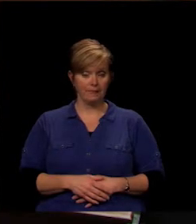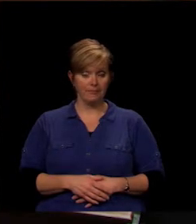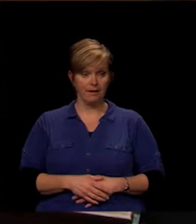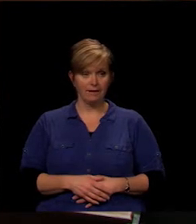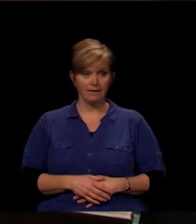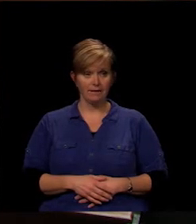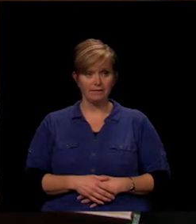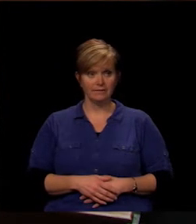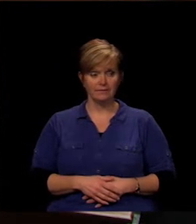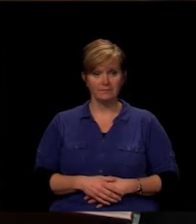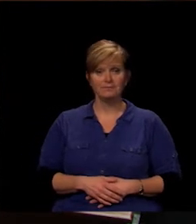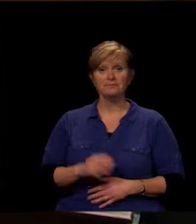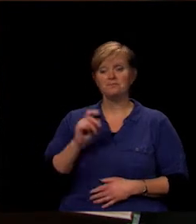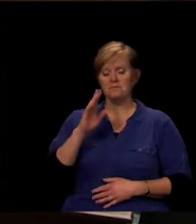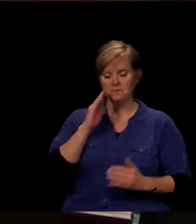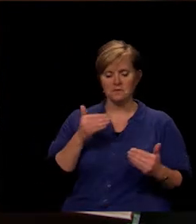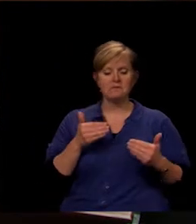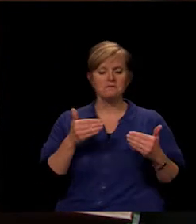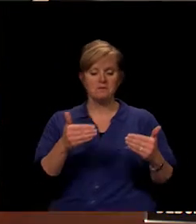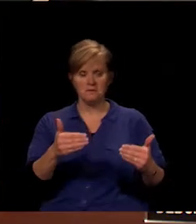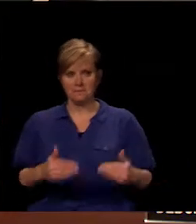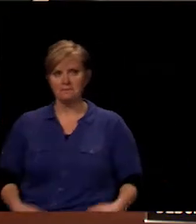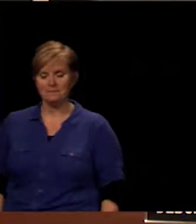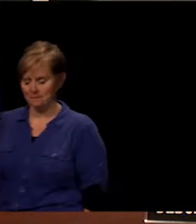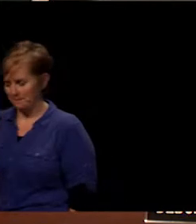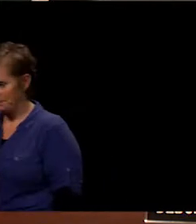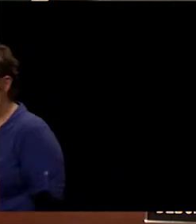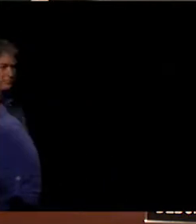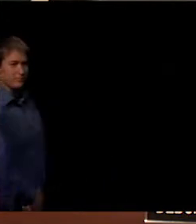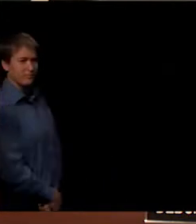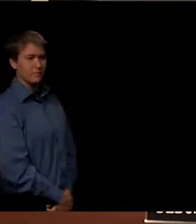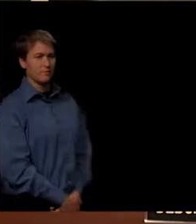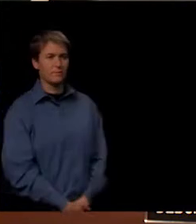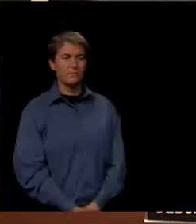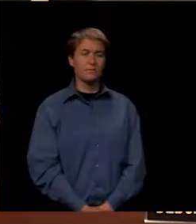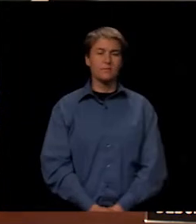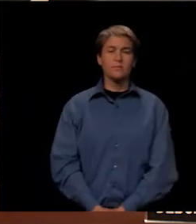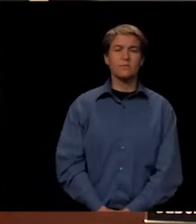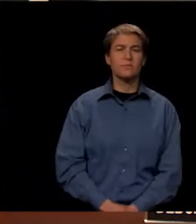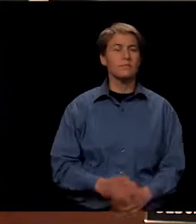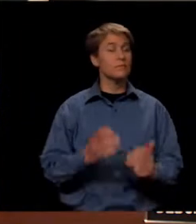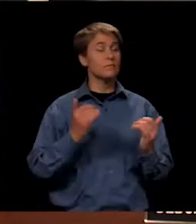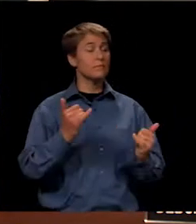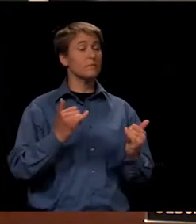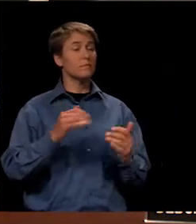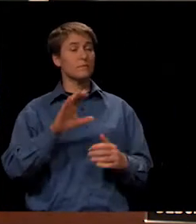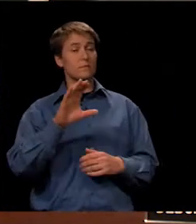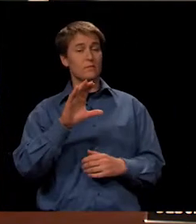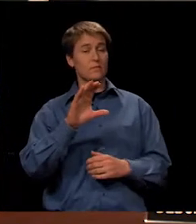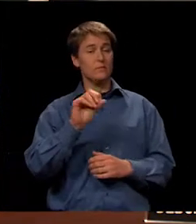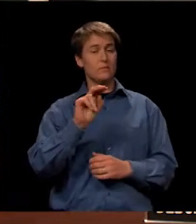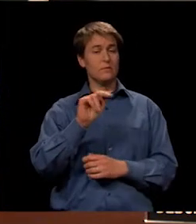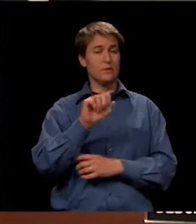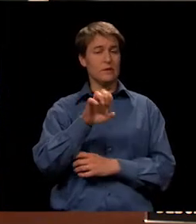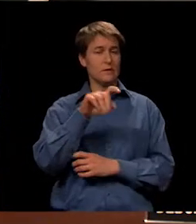Seeing none, we'll move forward. We're up to the consent items.